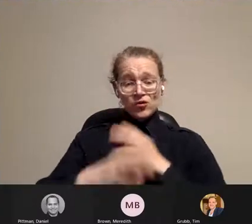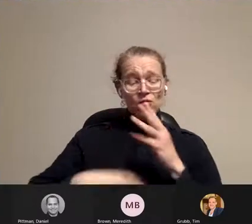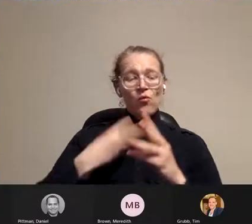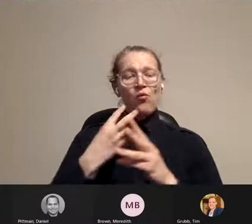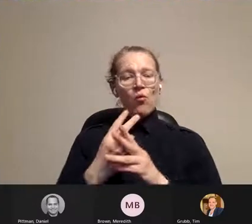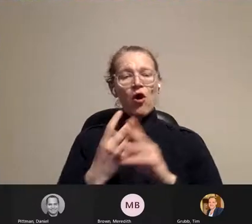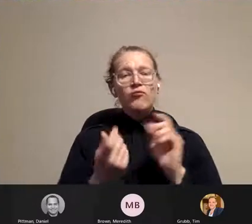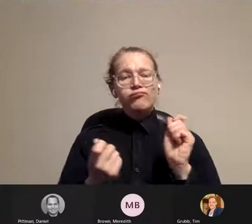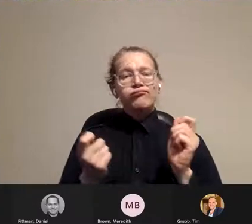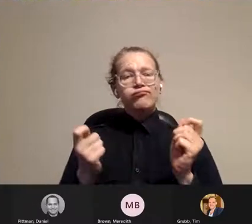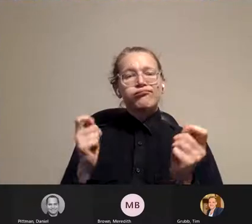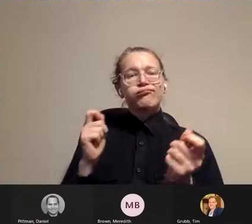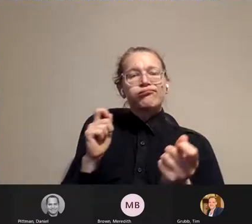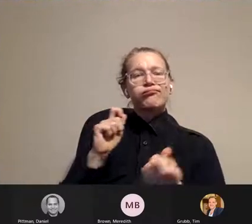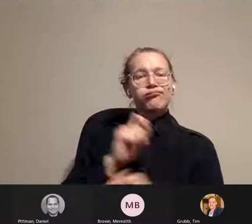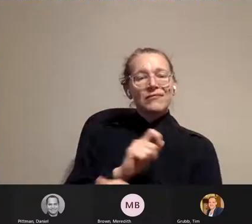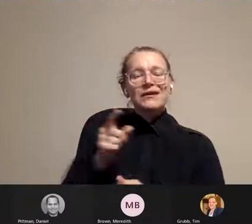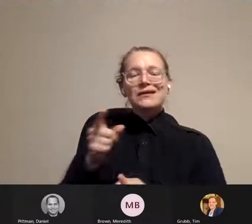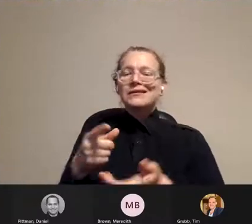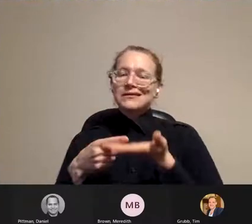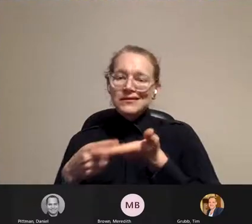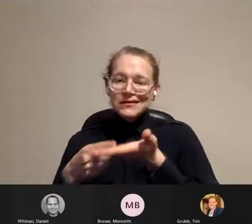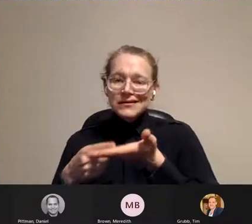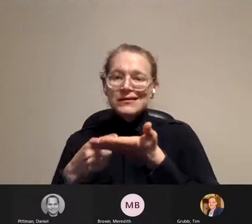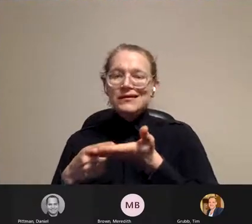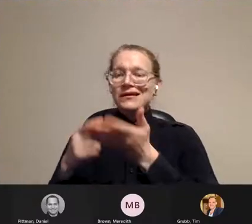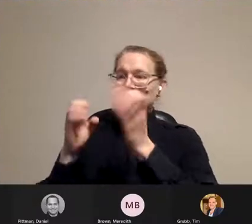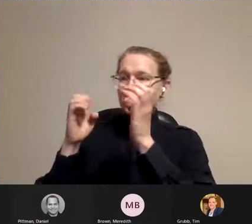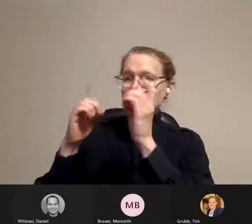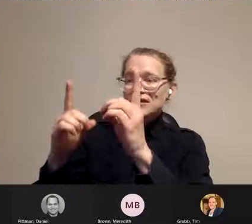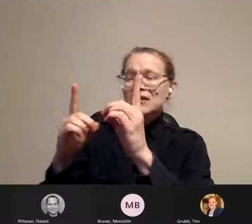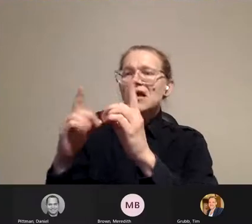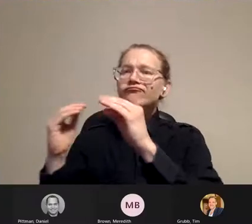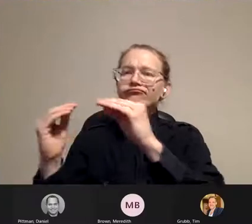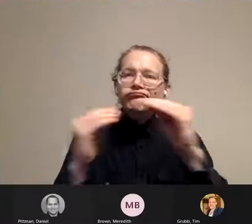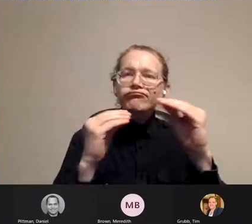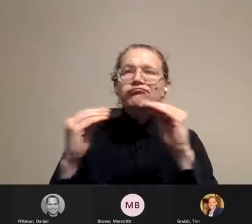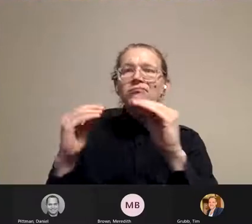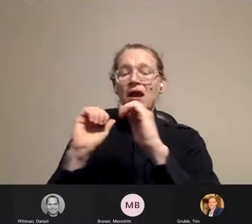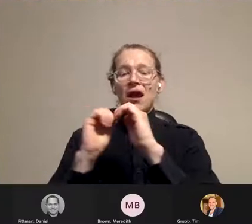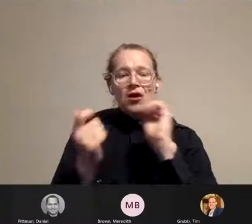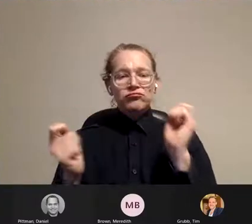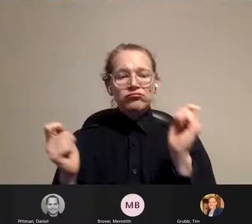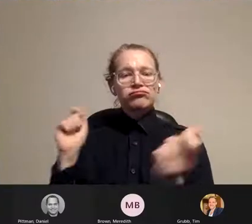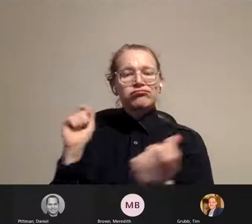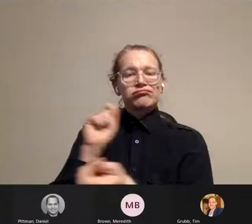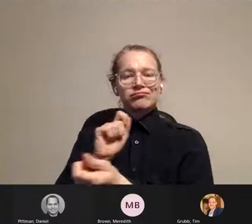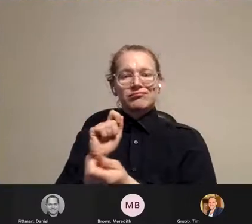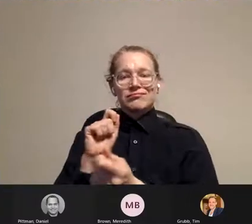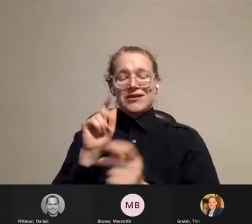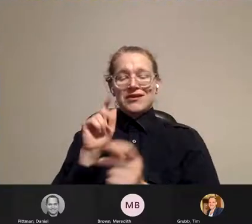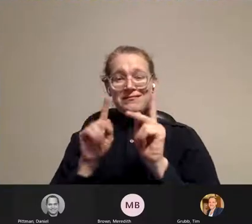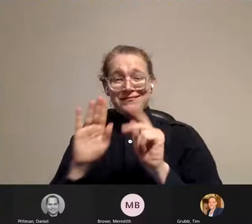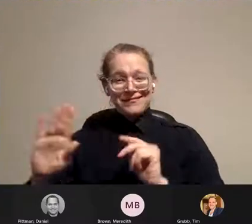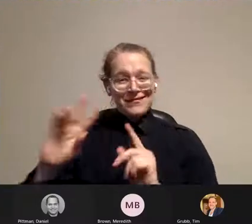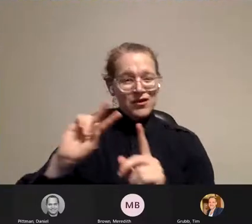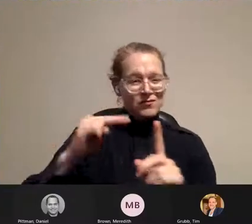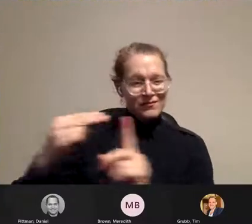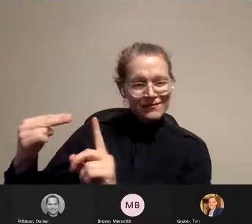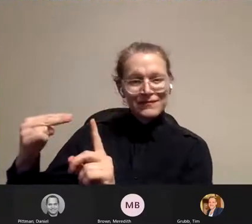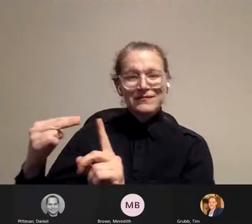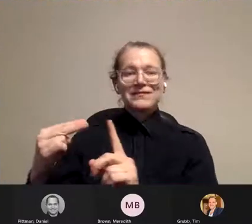So he'll talk about the implications and what we need to do from here. Welcome, Dr. Galea. Glad to have you.